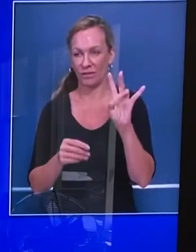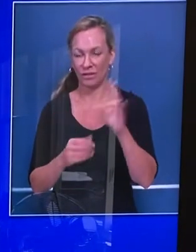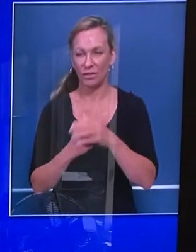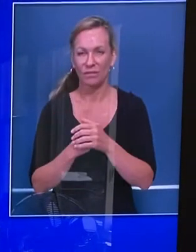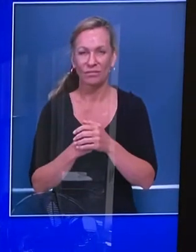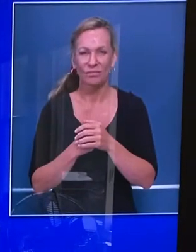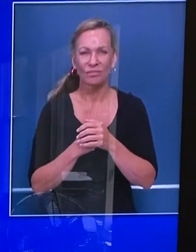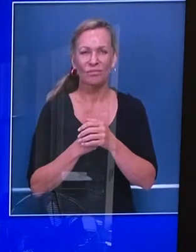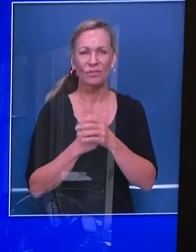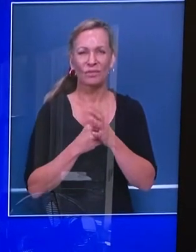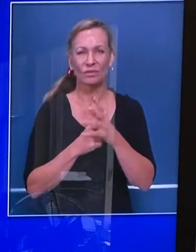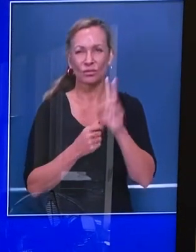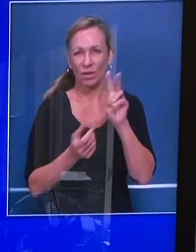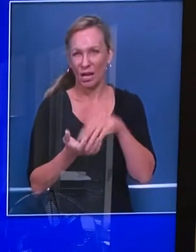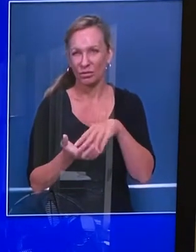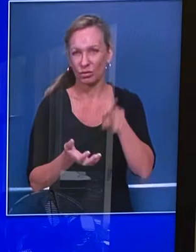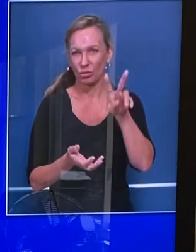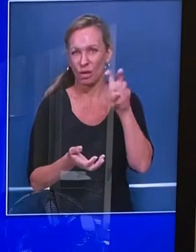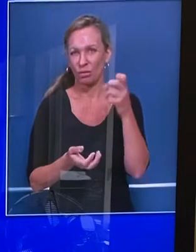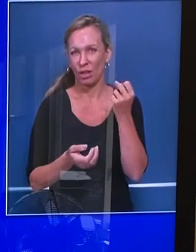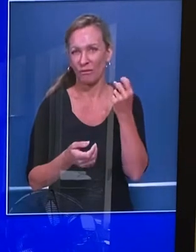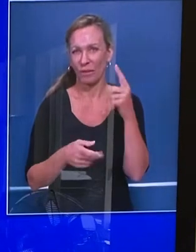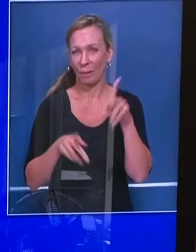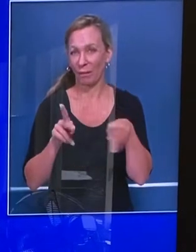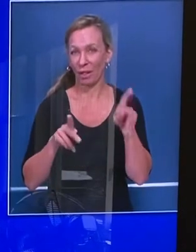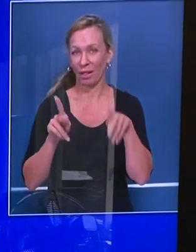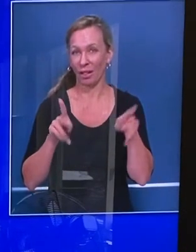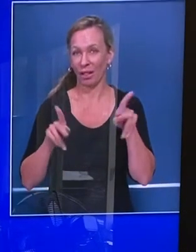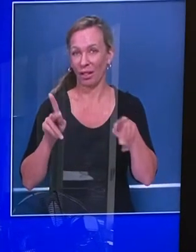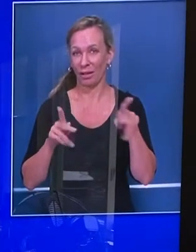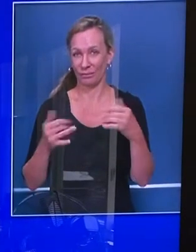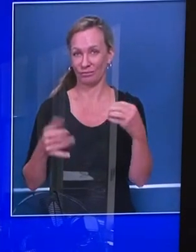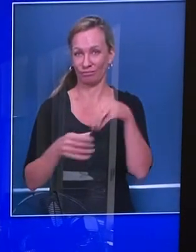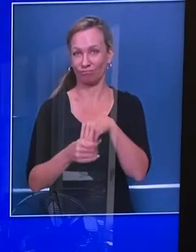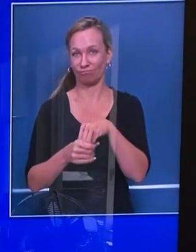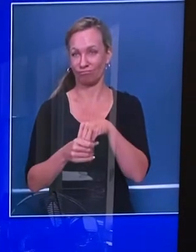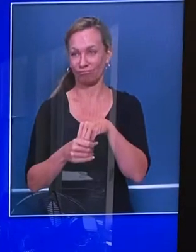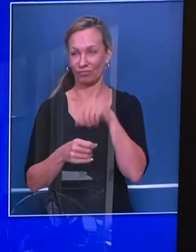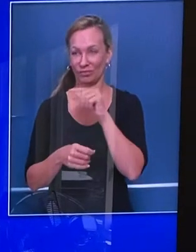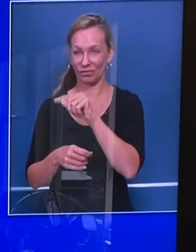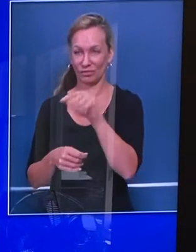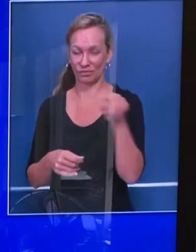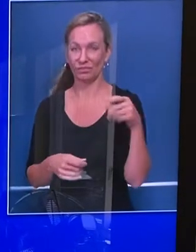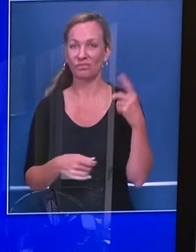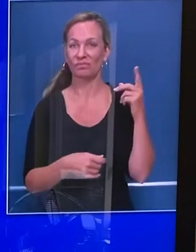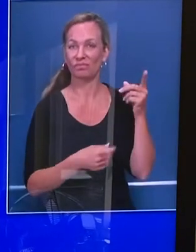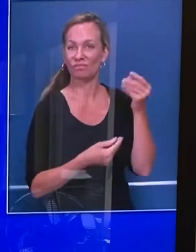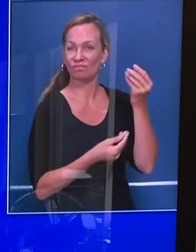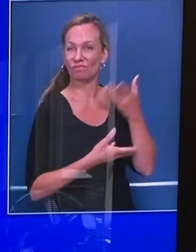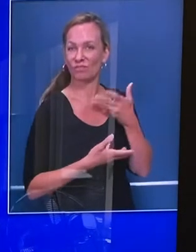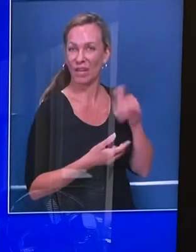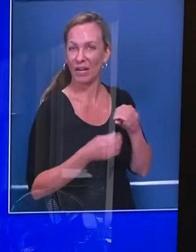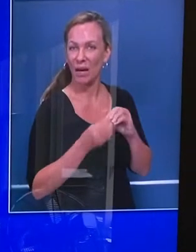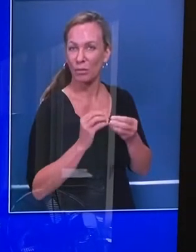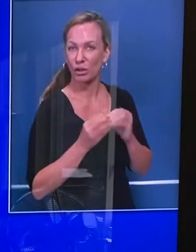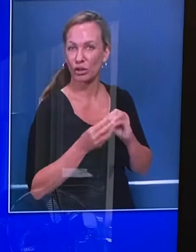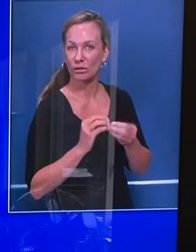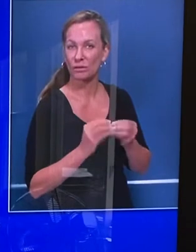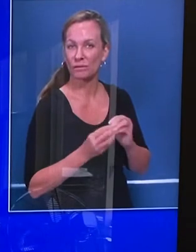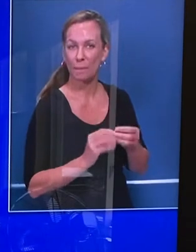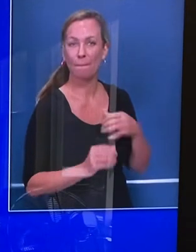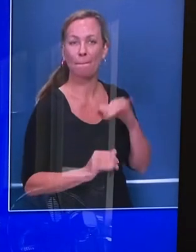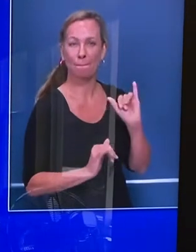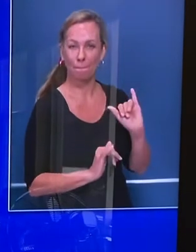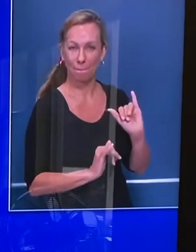evacuees as of this morning in our shelter system. Many multiples, multiple of that, many